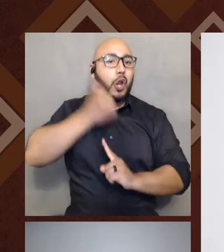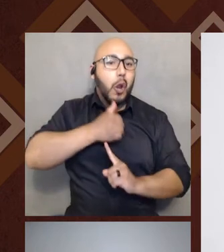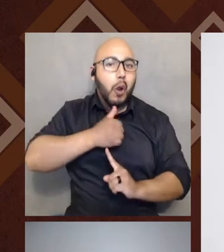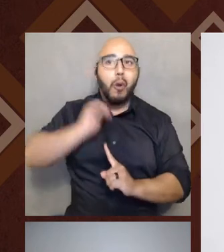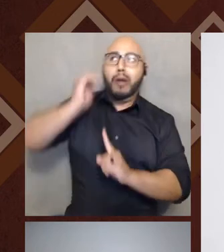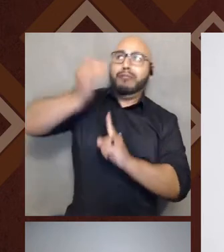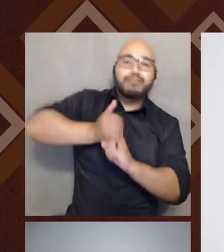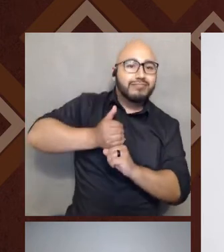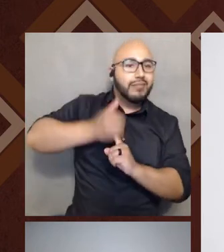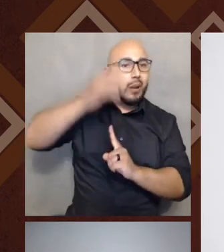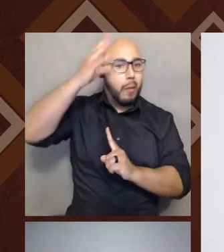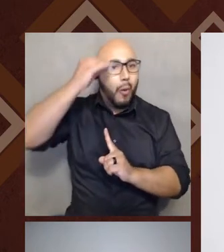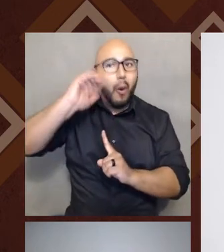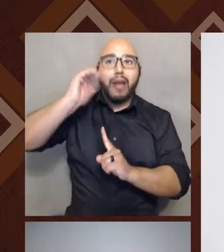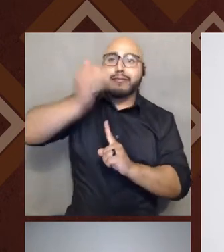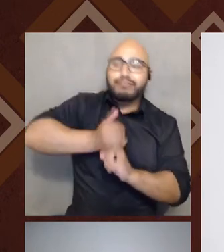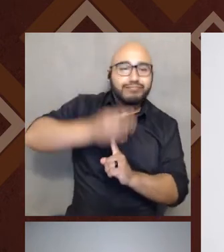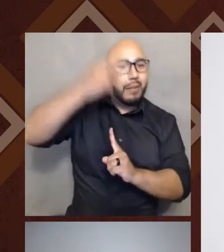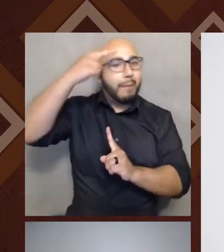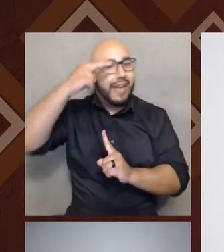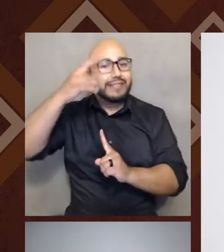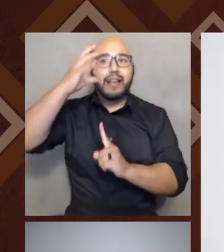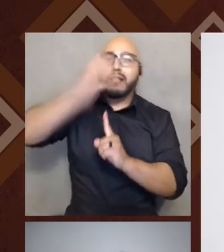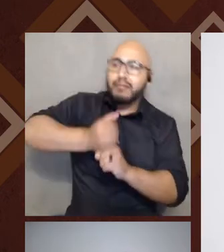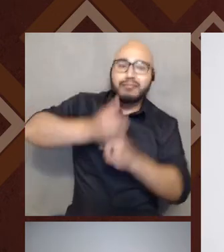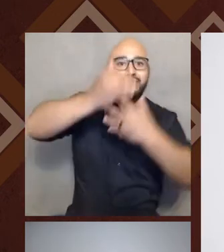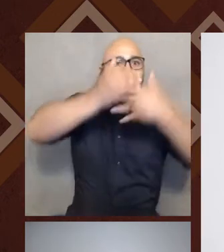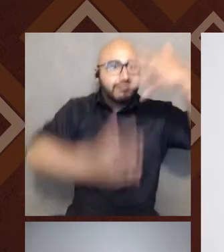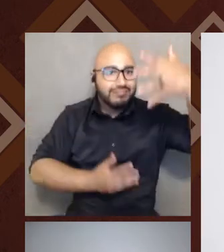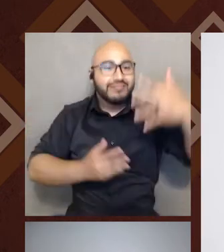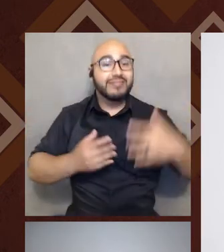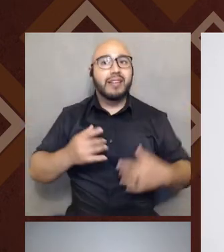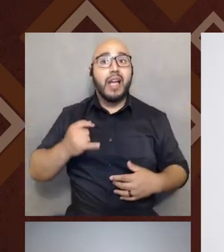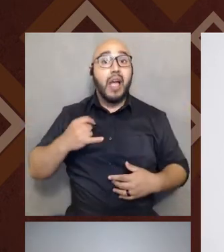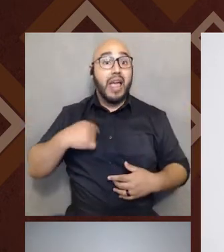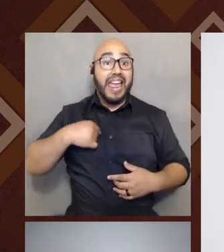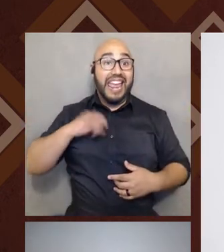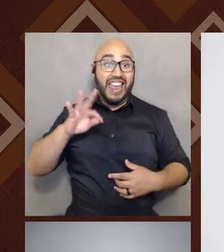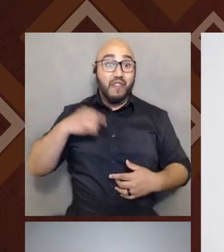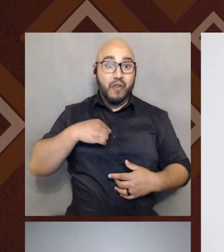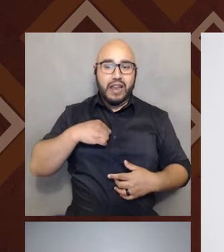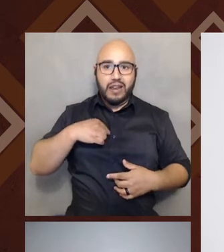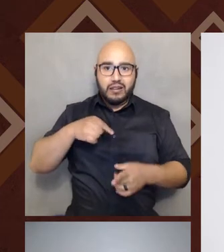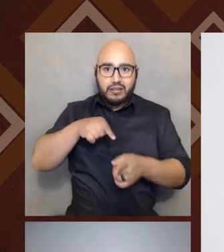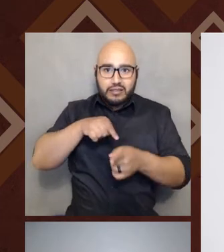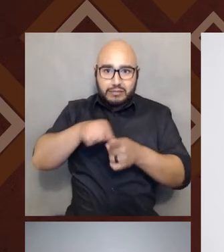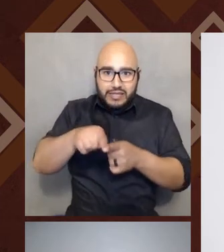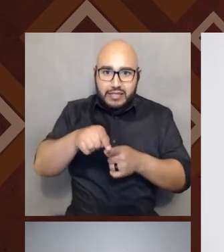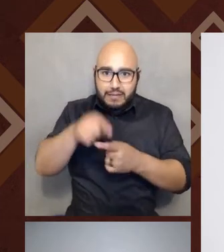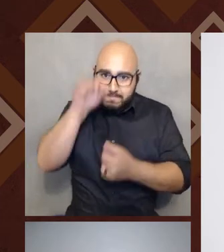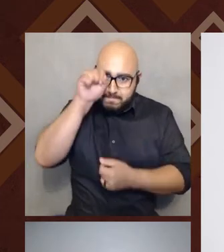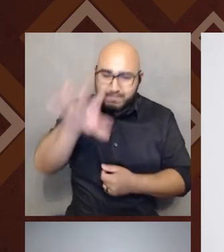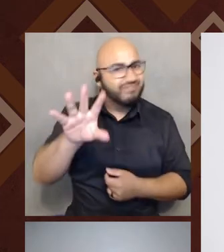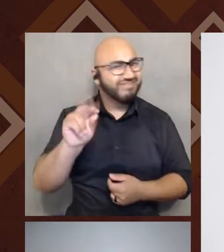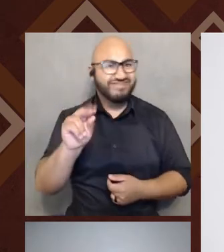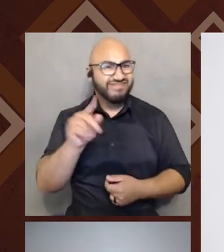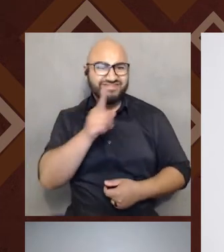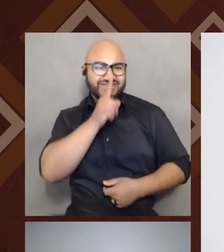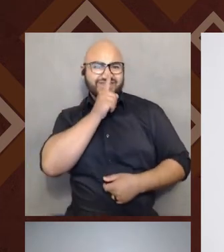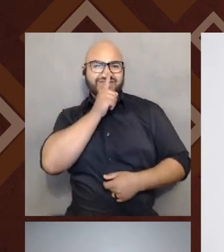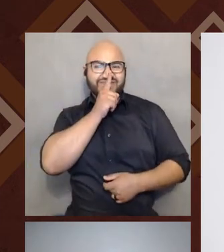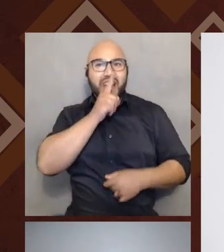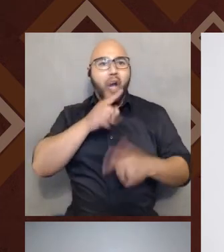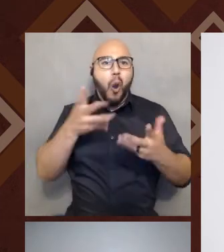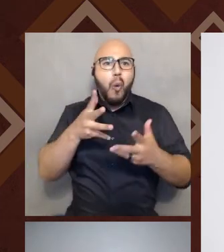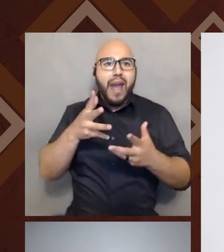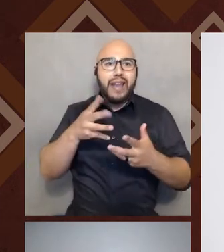Mexican or how to act like all these things. Even if we're not saying it, there's all these different perspectives and expectations